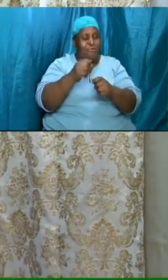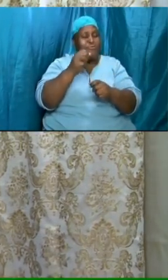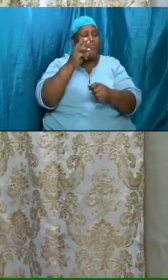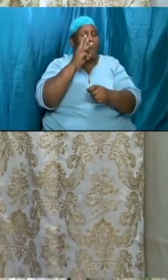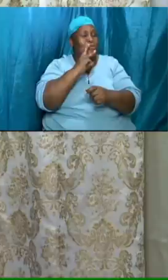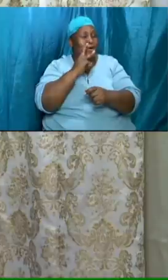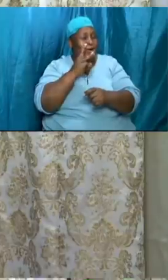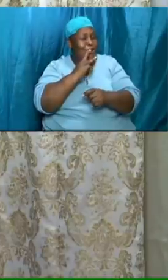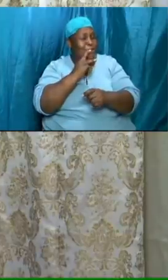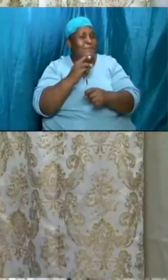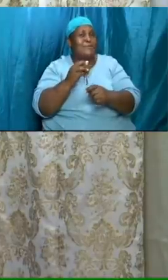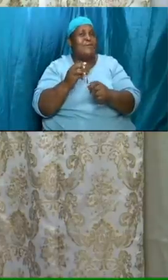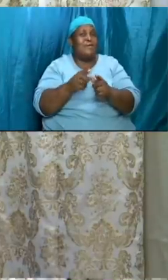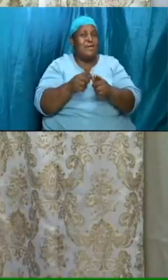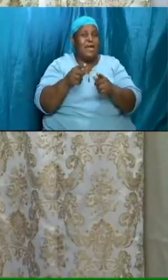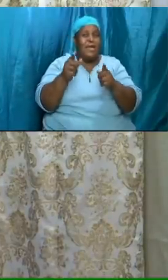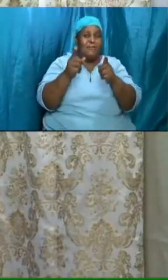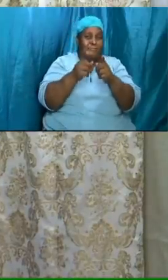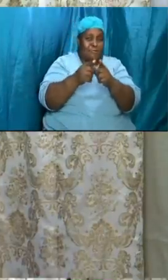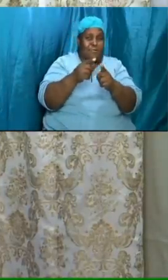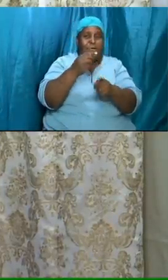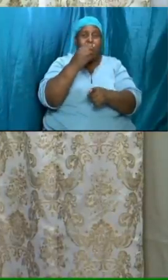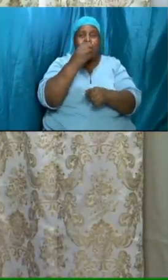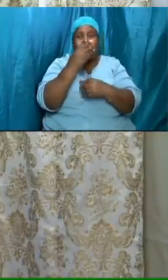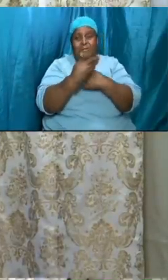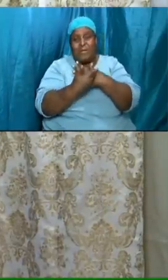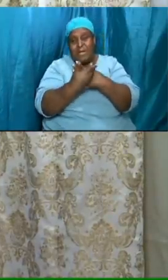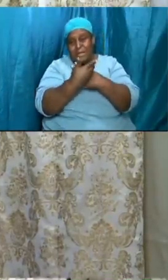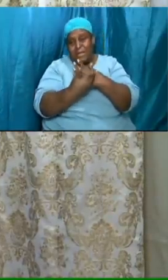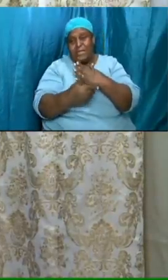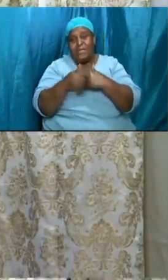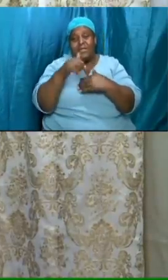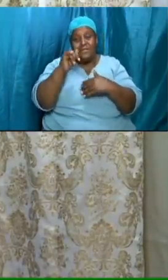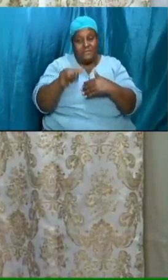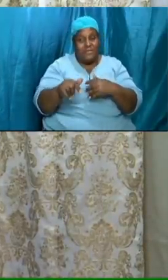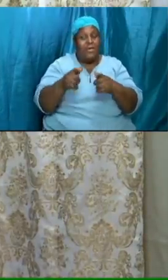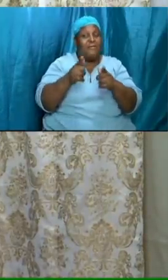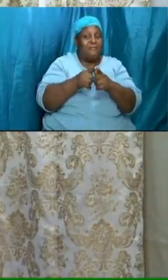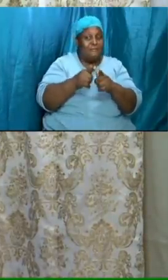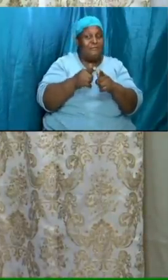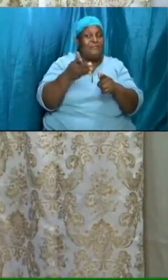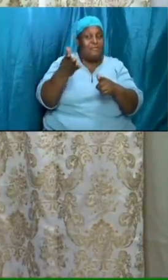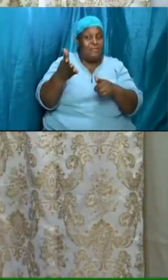little thing turned the course of history